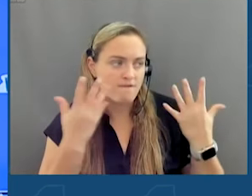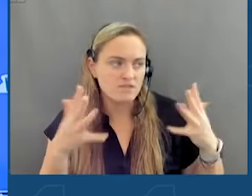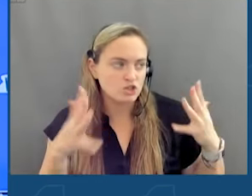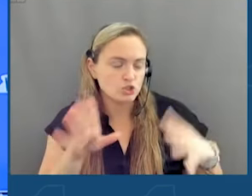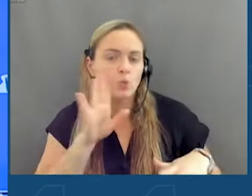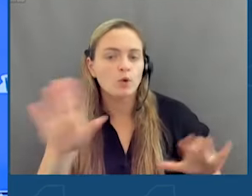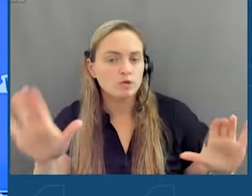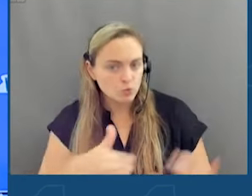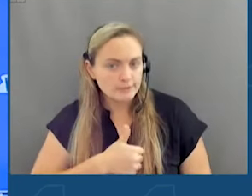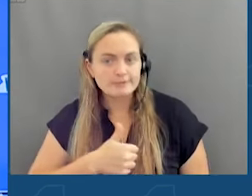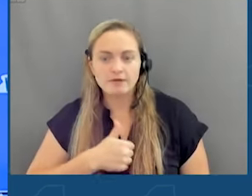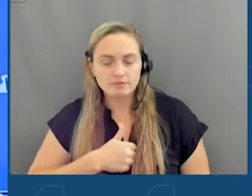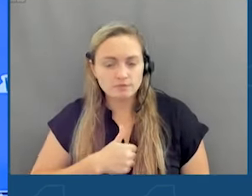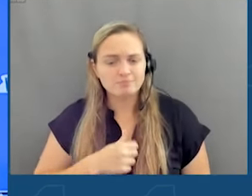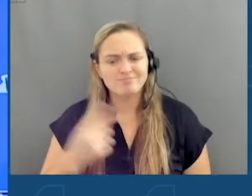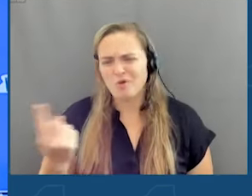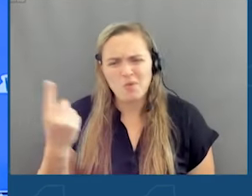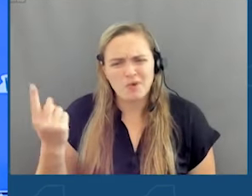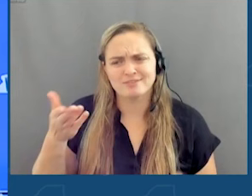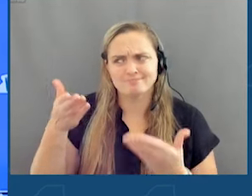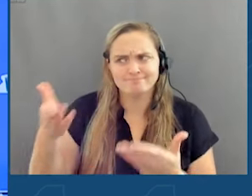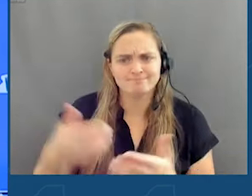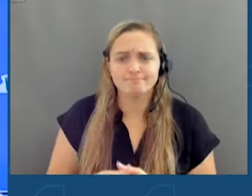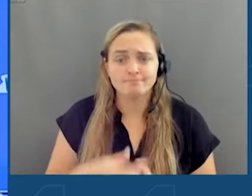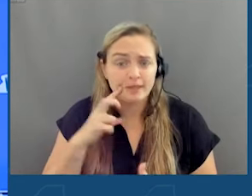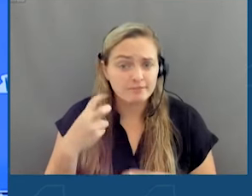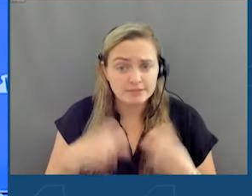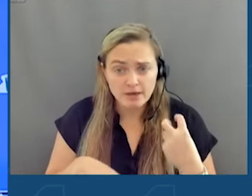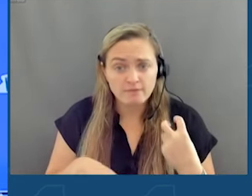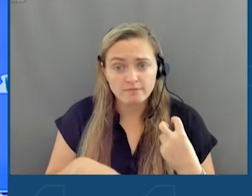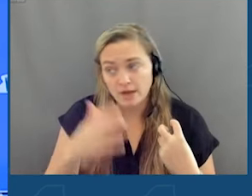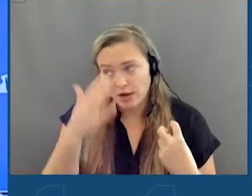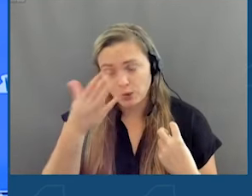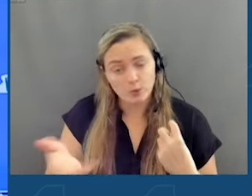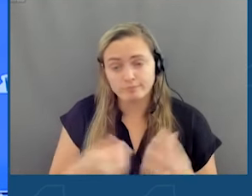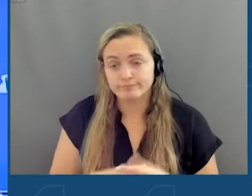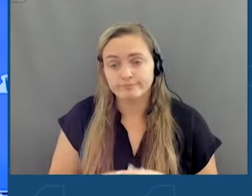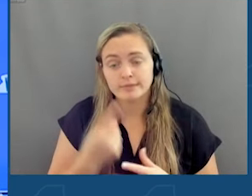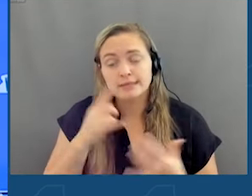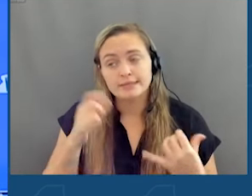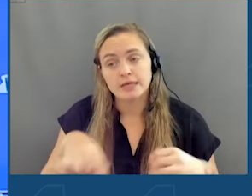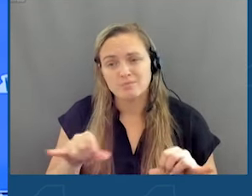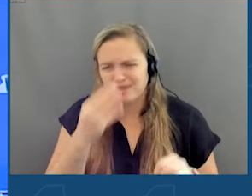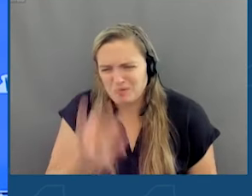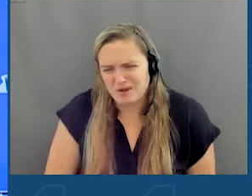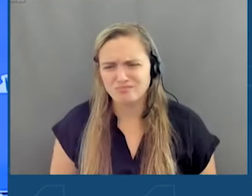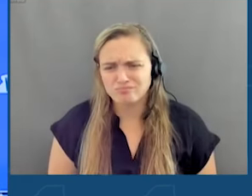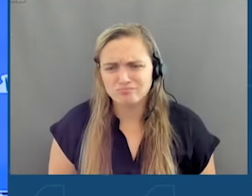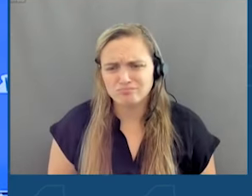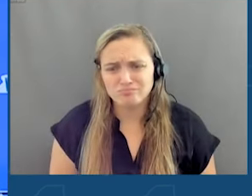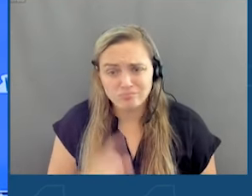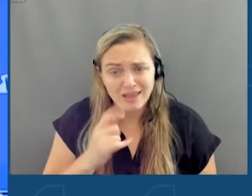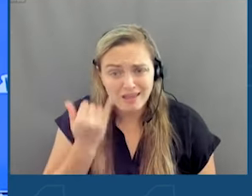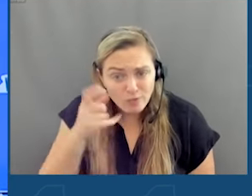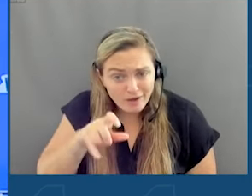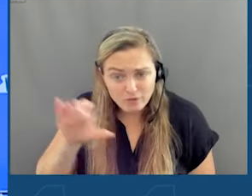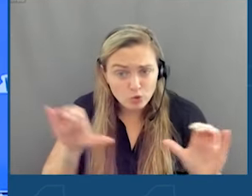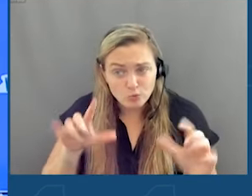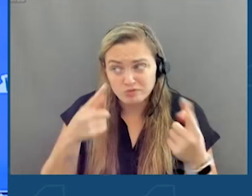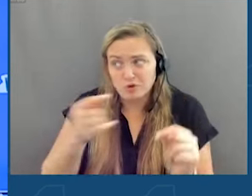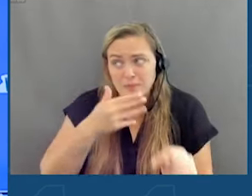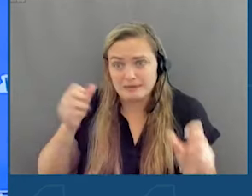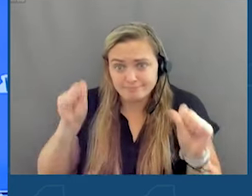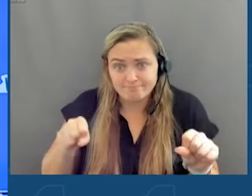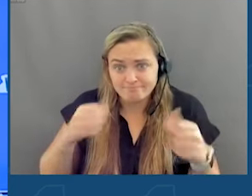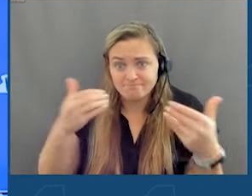that's because you've always been there. If it's tough, I know you. You always say the same thing. Oh, I don't care. If it has to get done, we've to try to get it done, so let's go